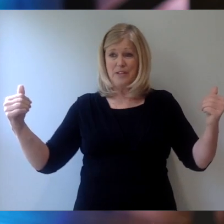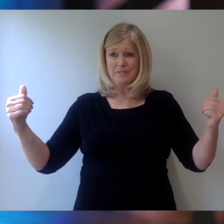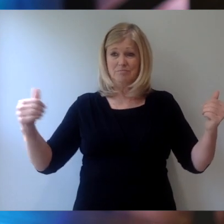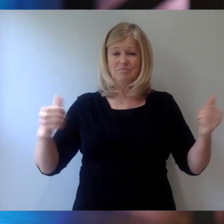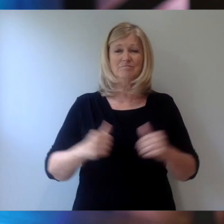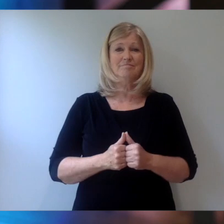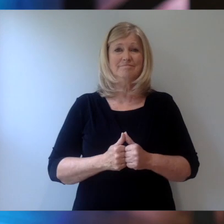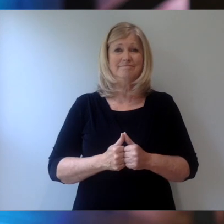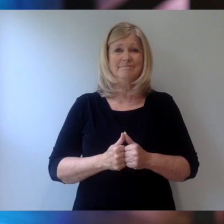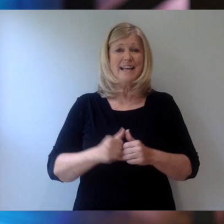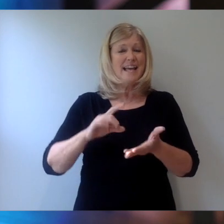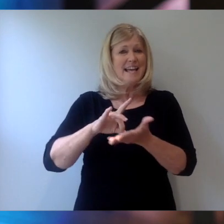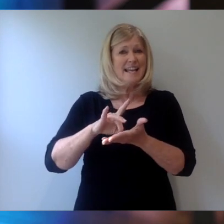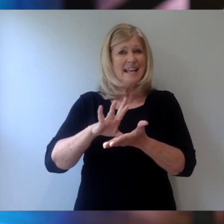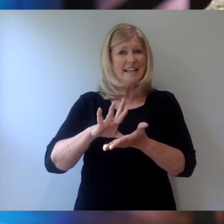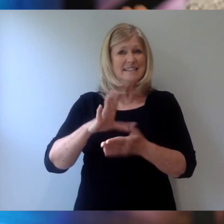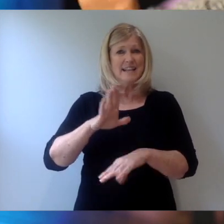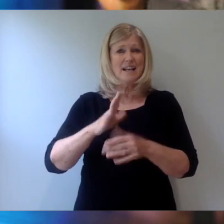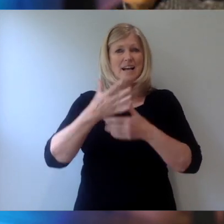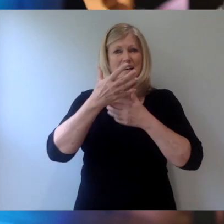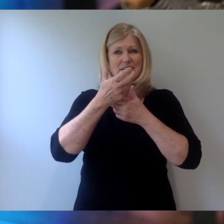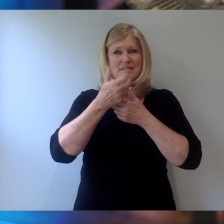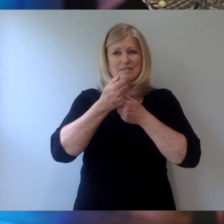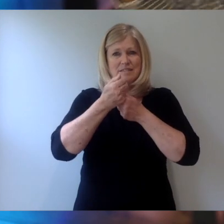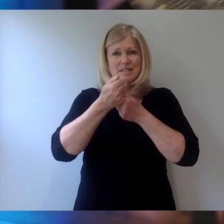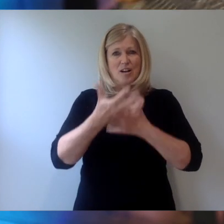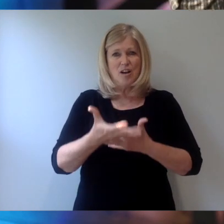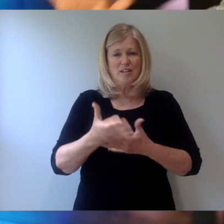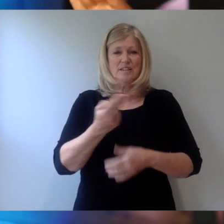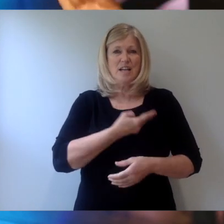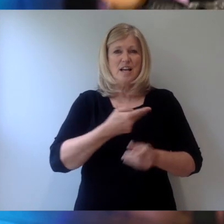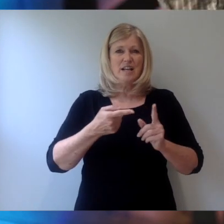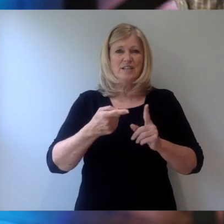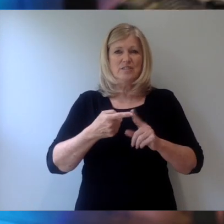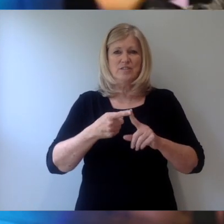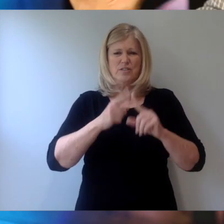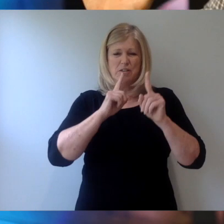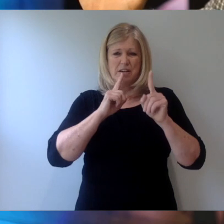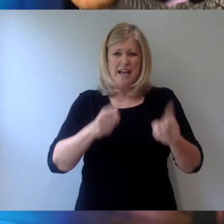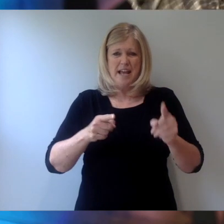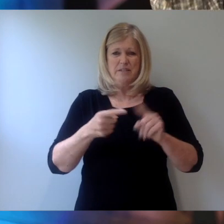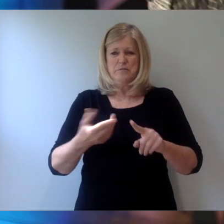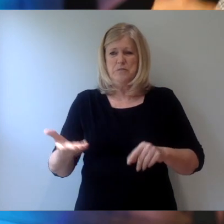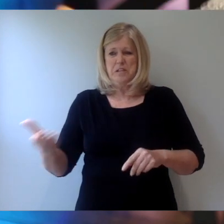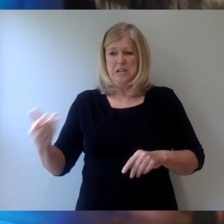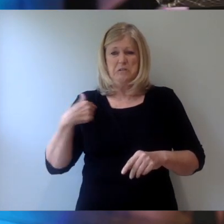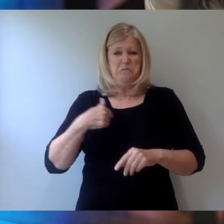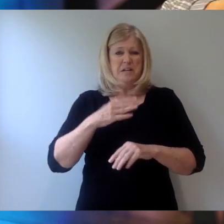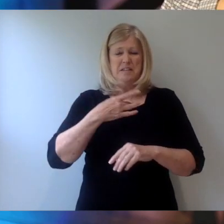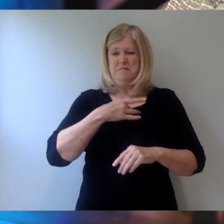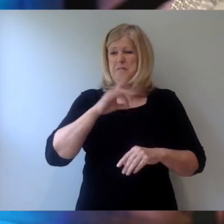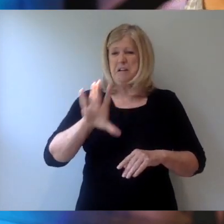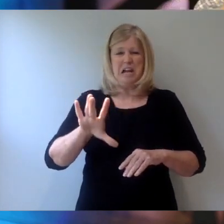And exile causes us to react to things that we don't like differently to the point where